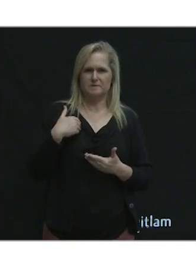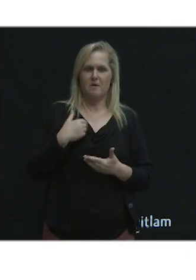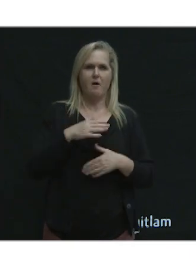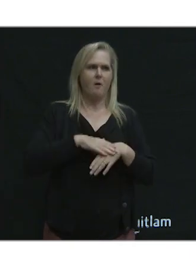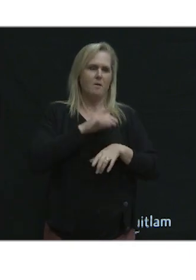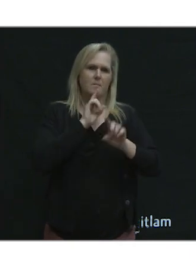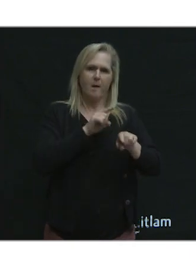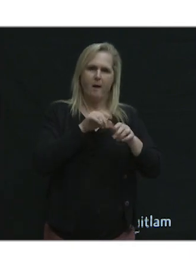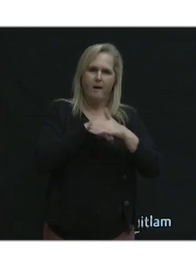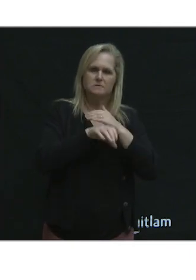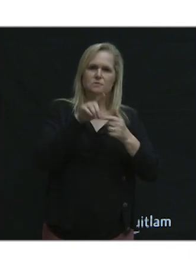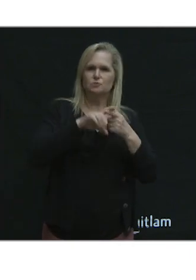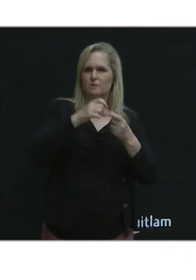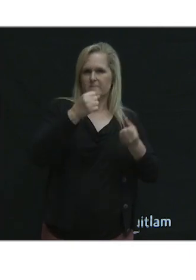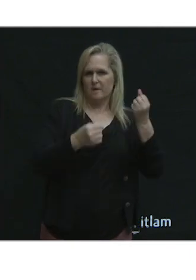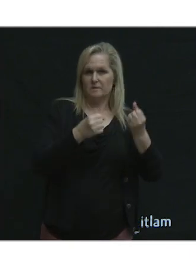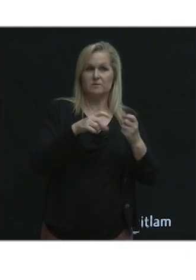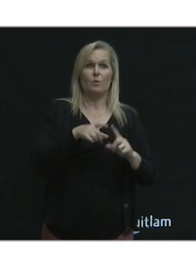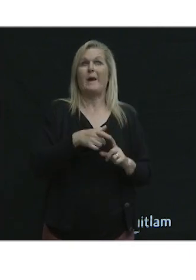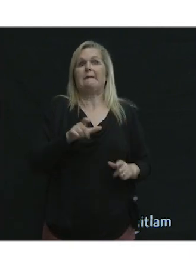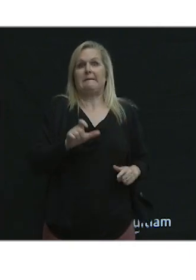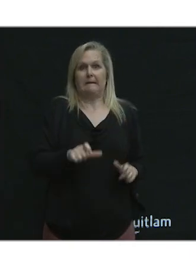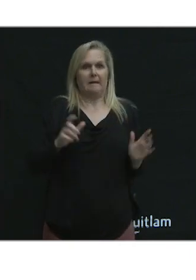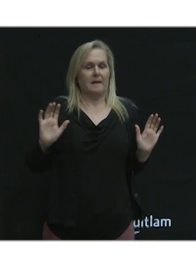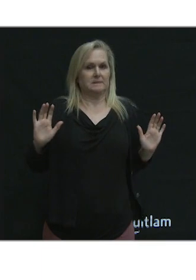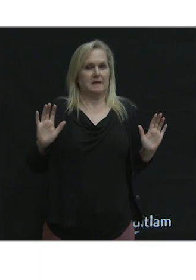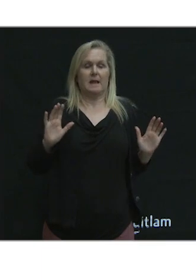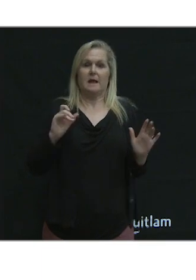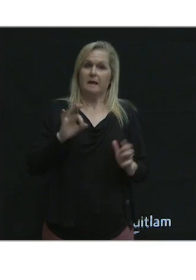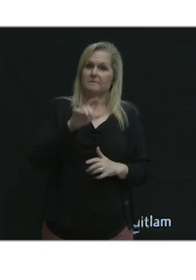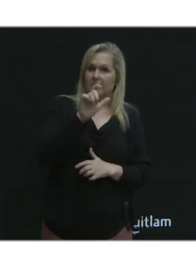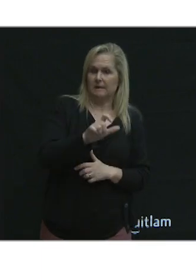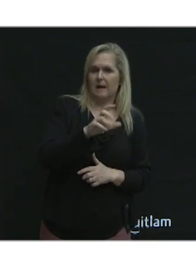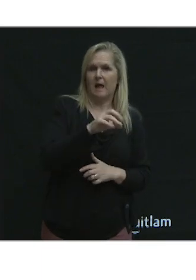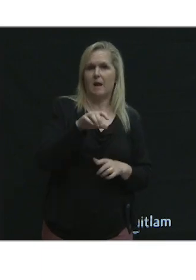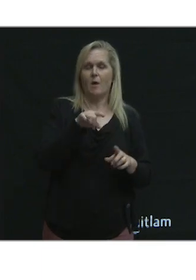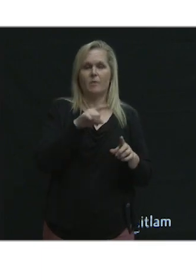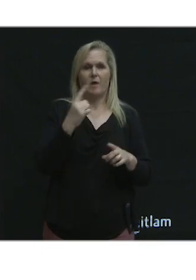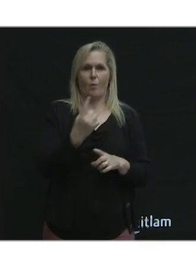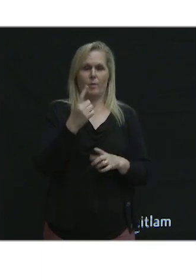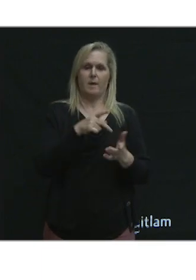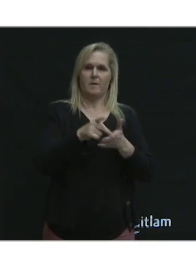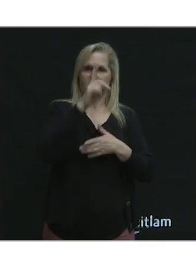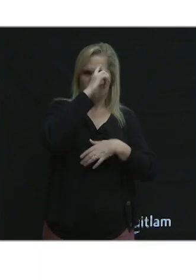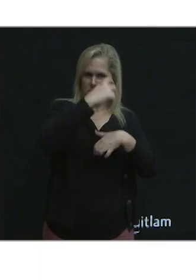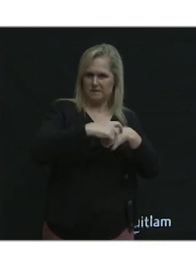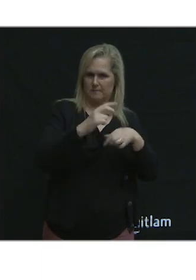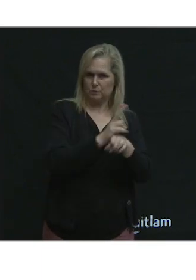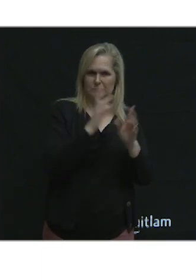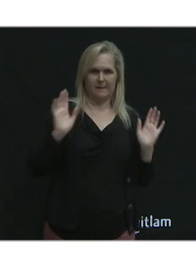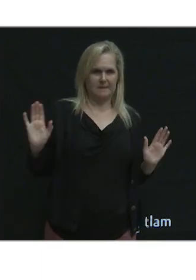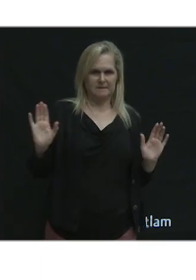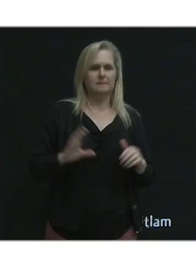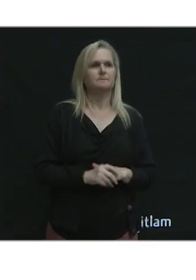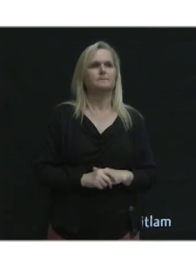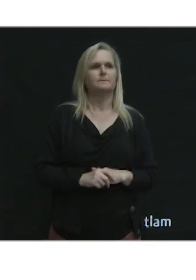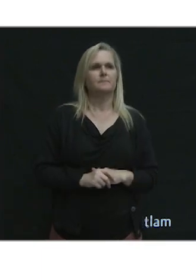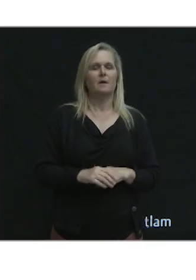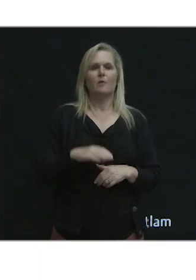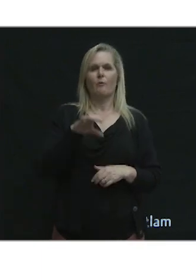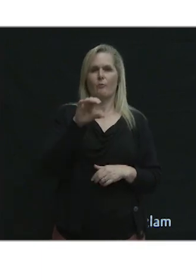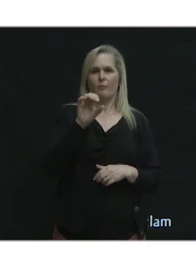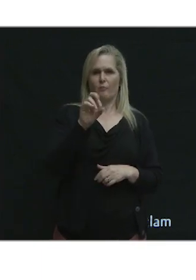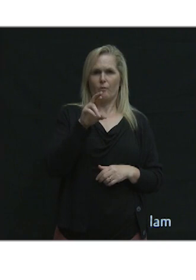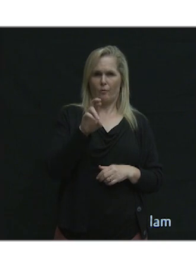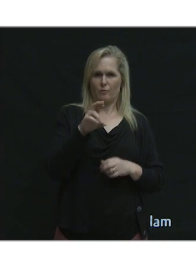access to vehicles only when they need it and if they need it. And they only pay for the time they're using it. Car